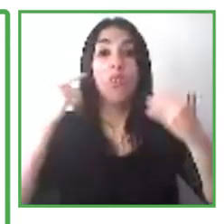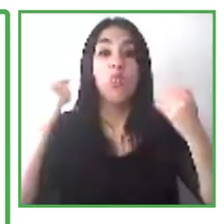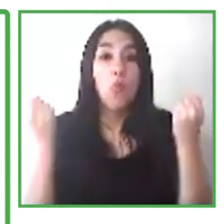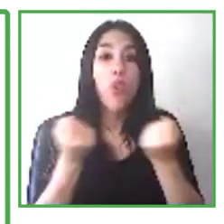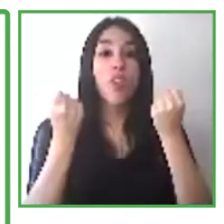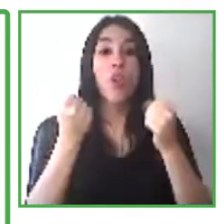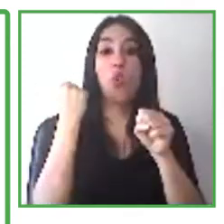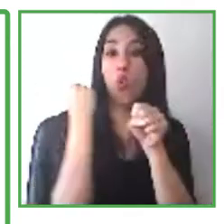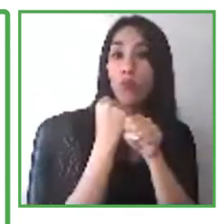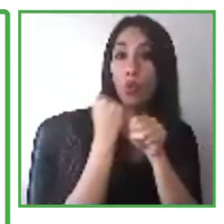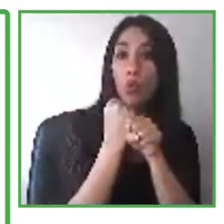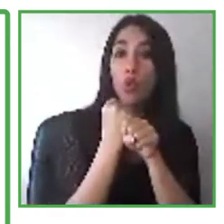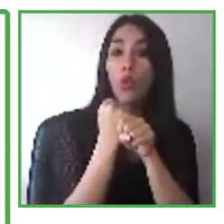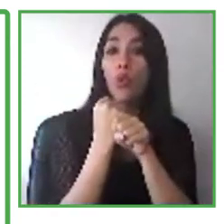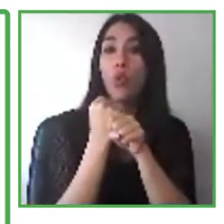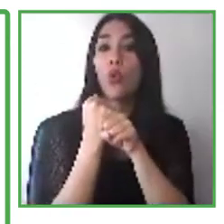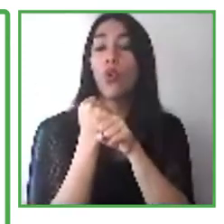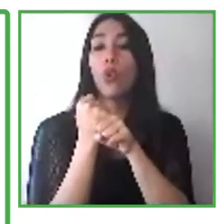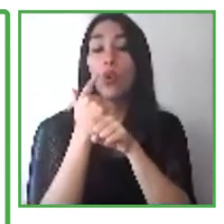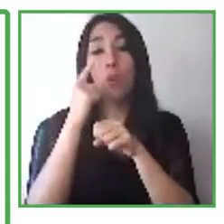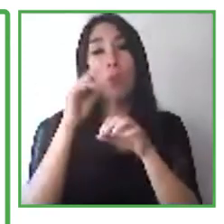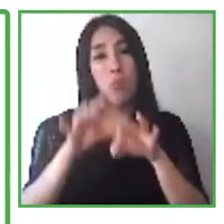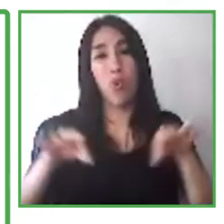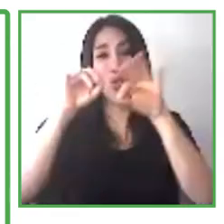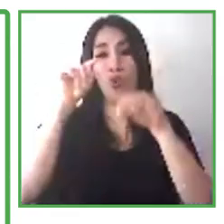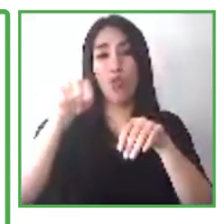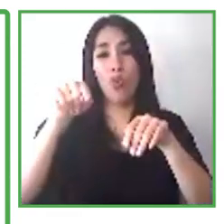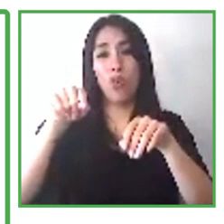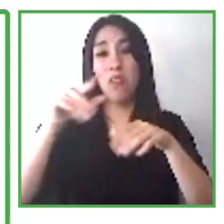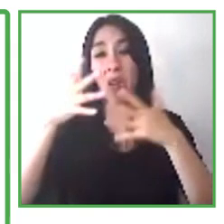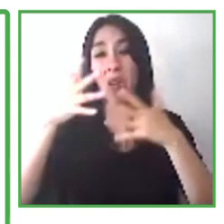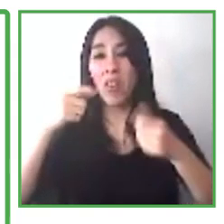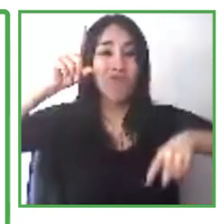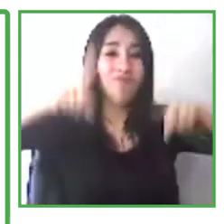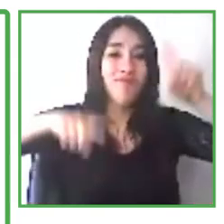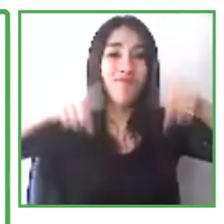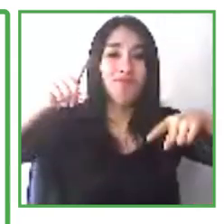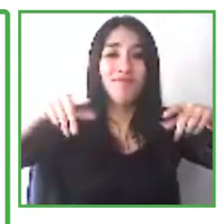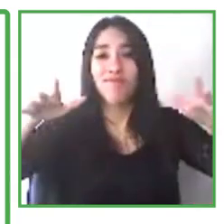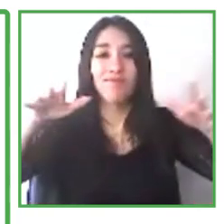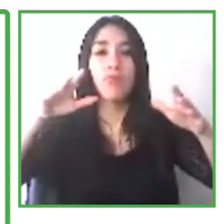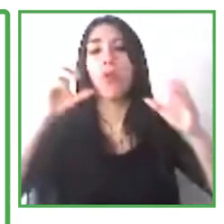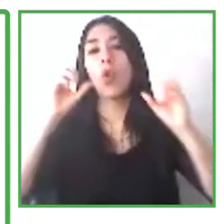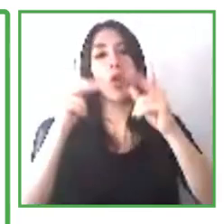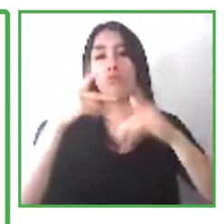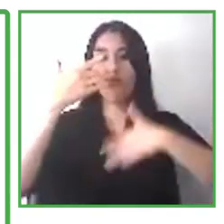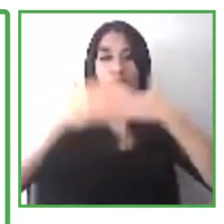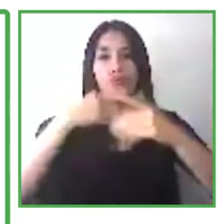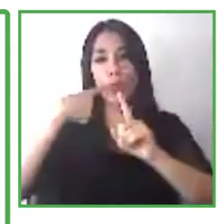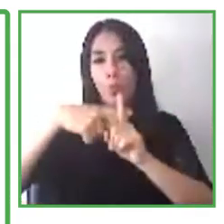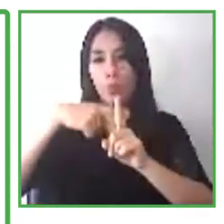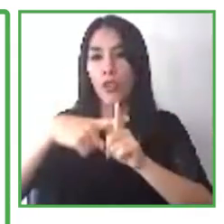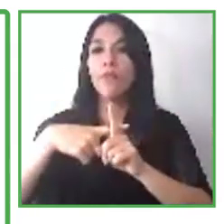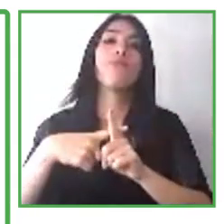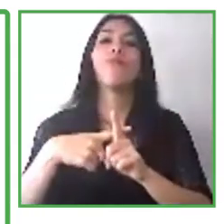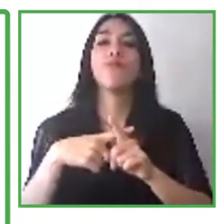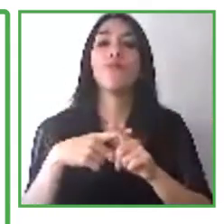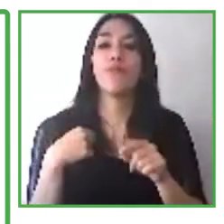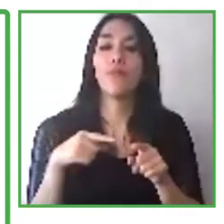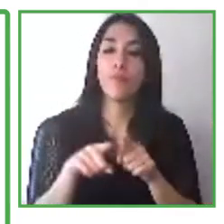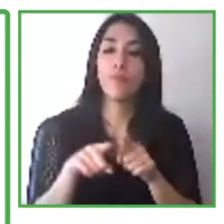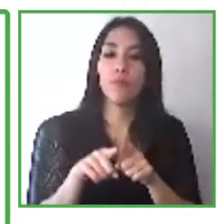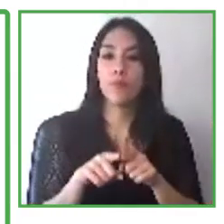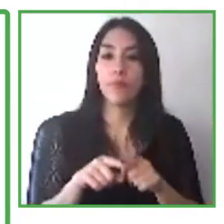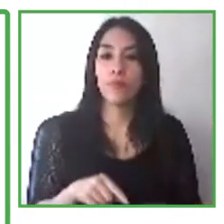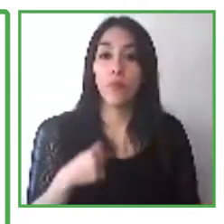We also aim to strengthen the process of an entrepreneurship, or if it's the time, simply